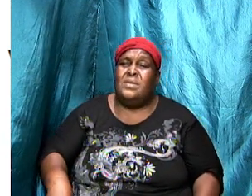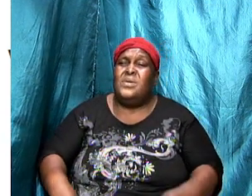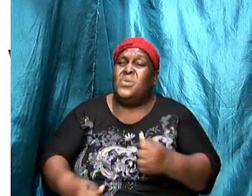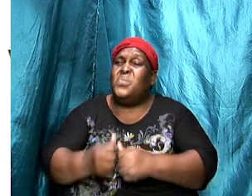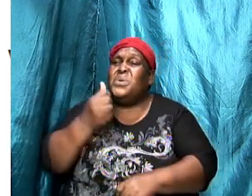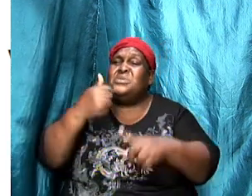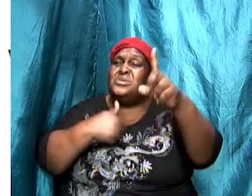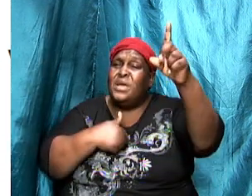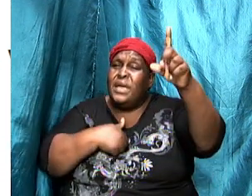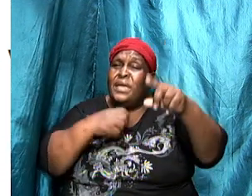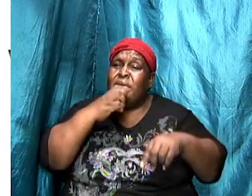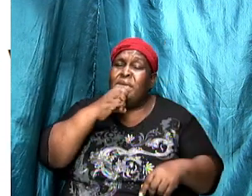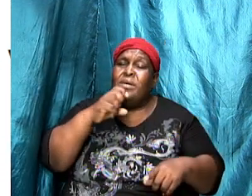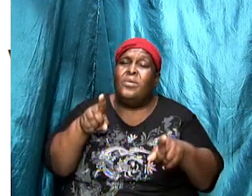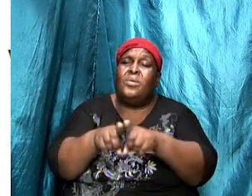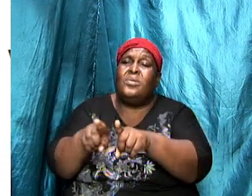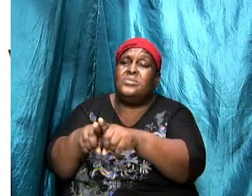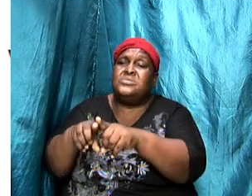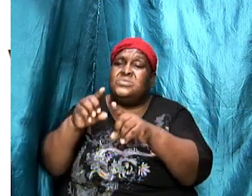hate